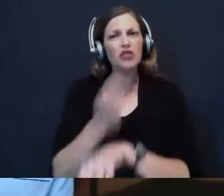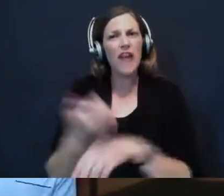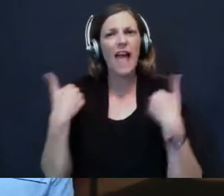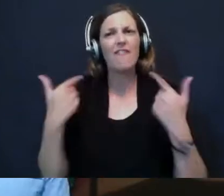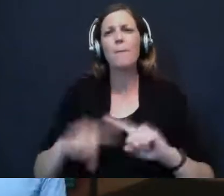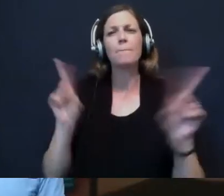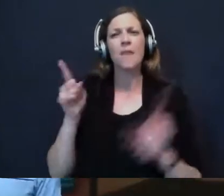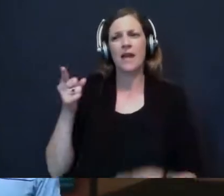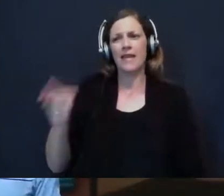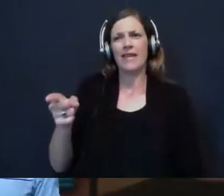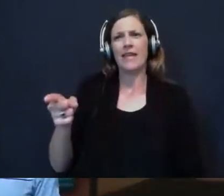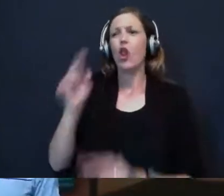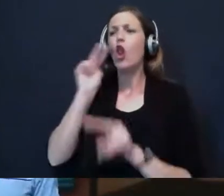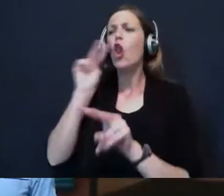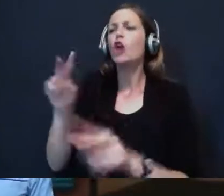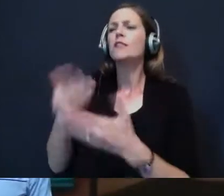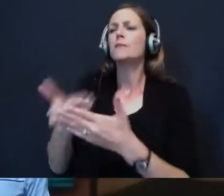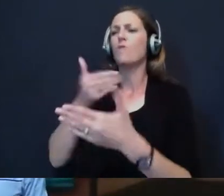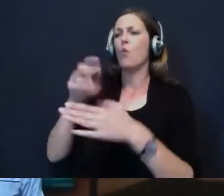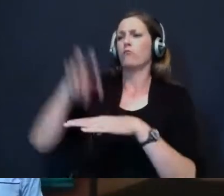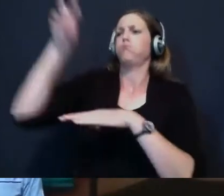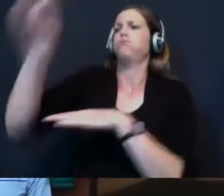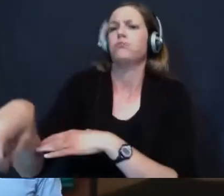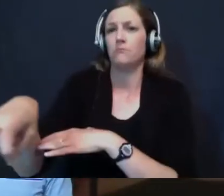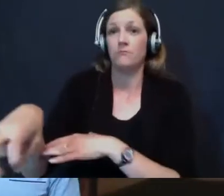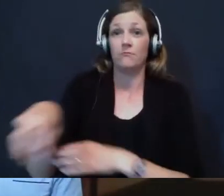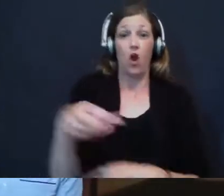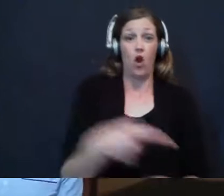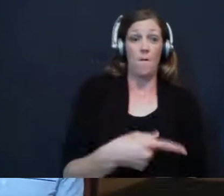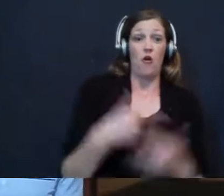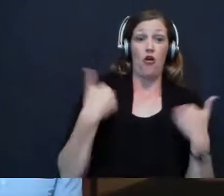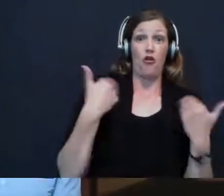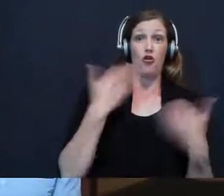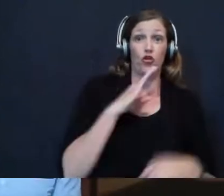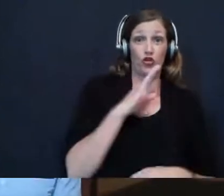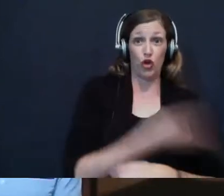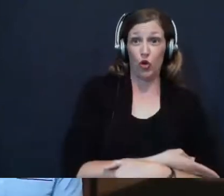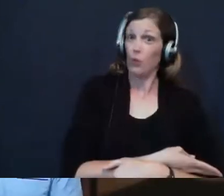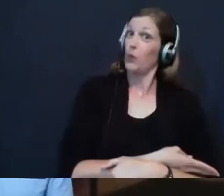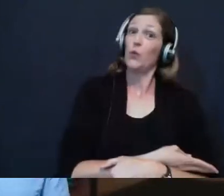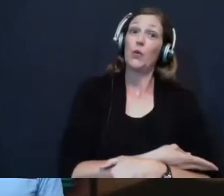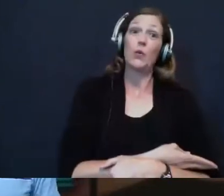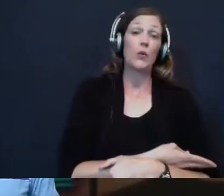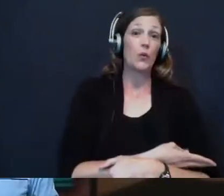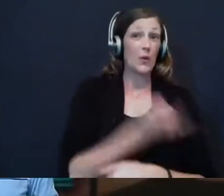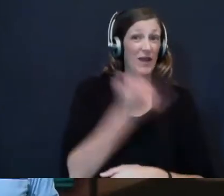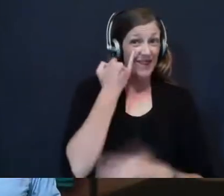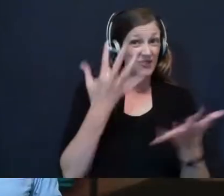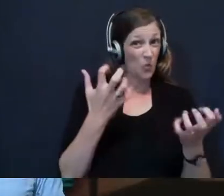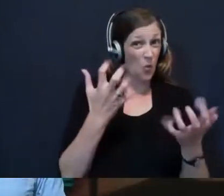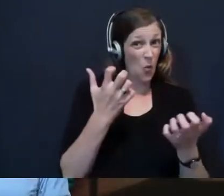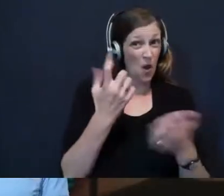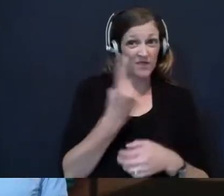type to look before you leap, where Josephine, our younger daughter, she is, if she wants something,